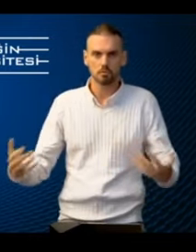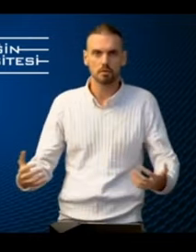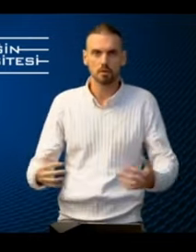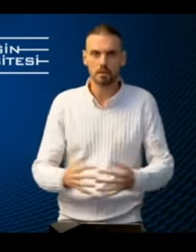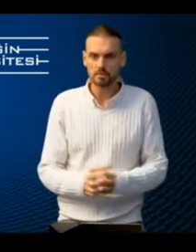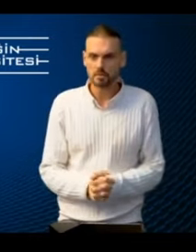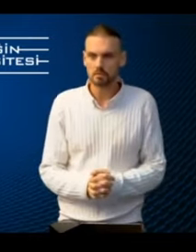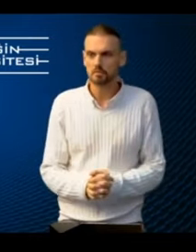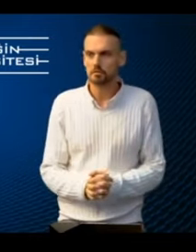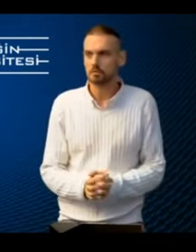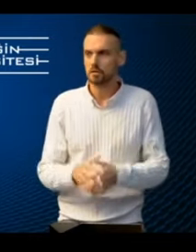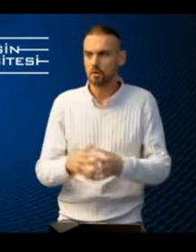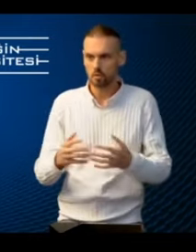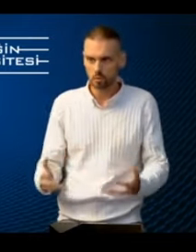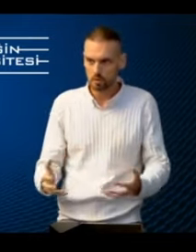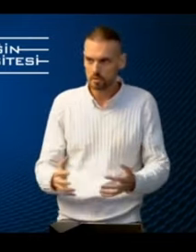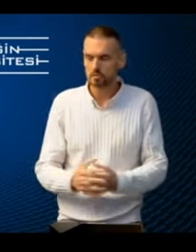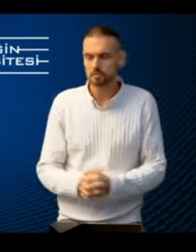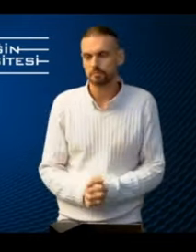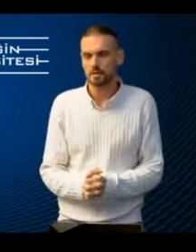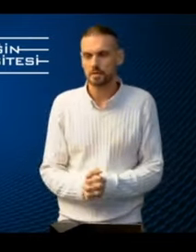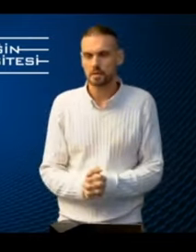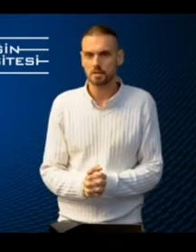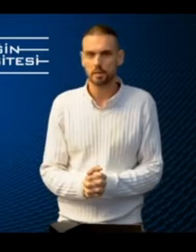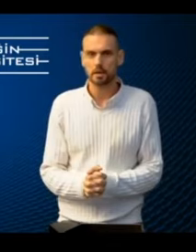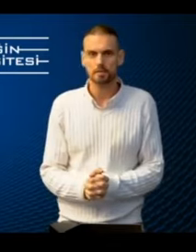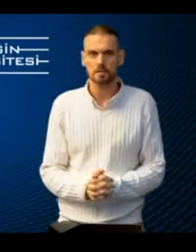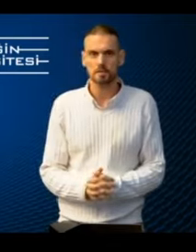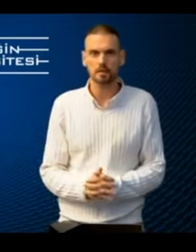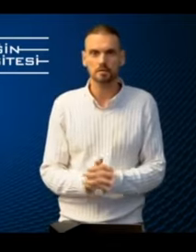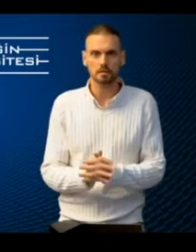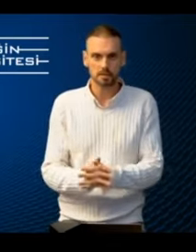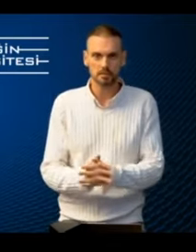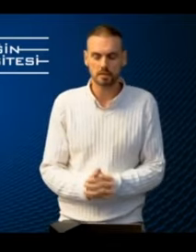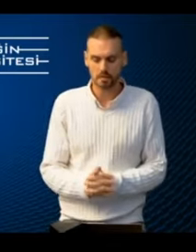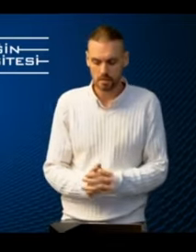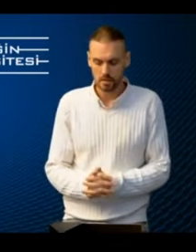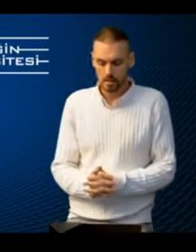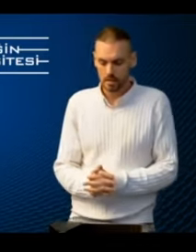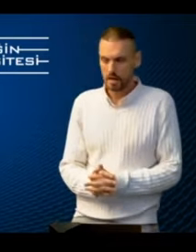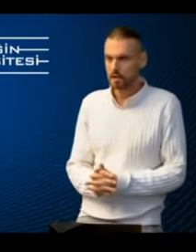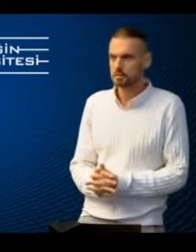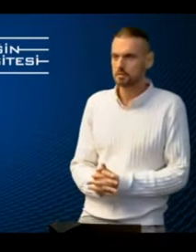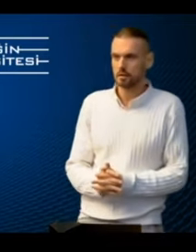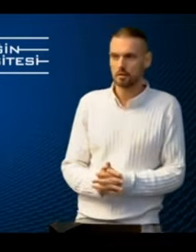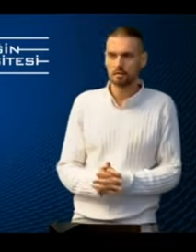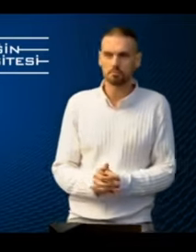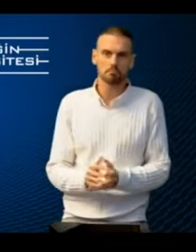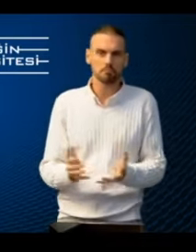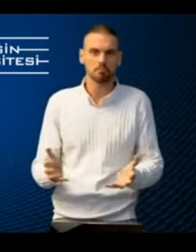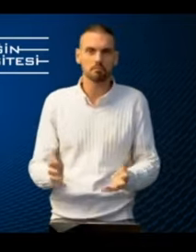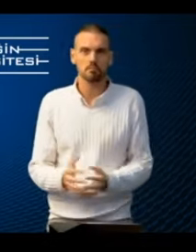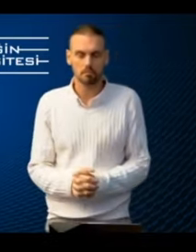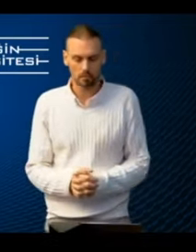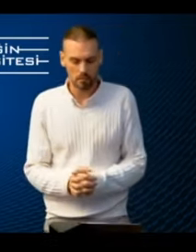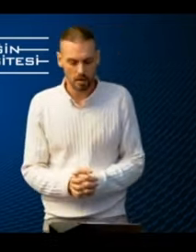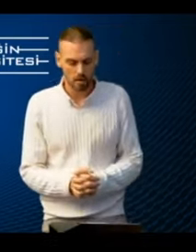lives, works, takes part in societal activities, has a